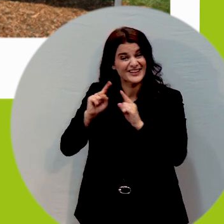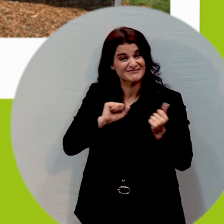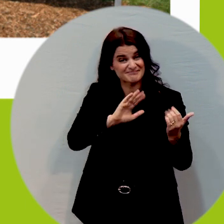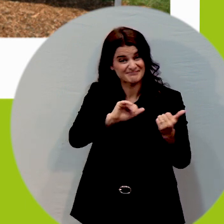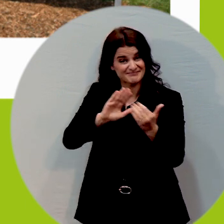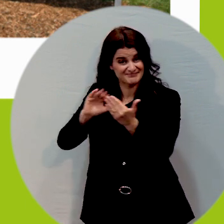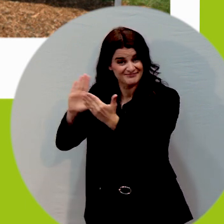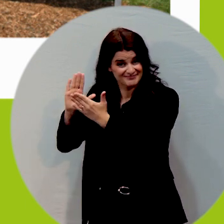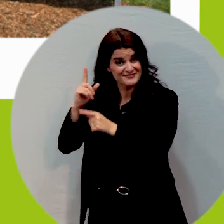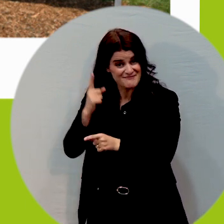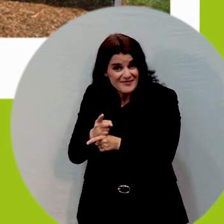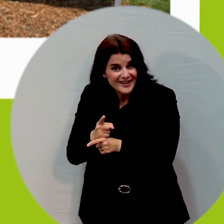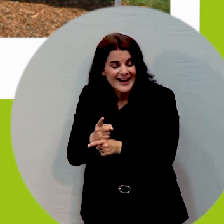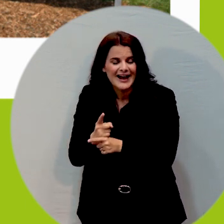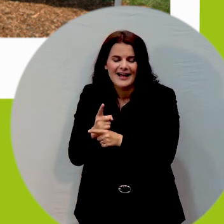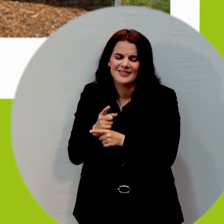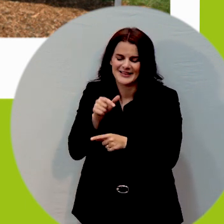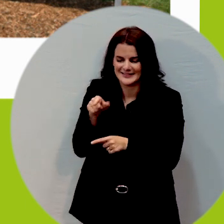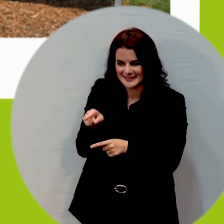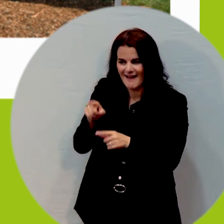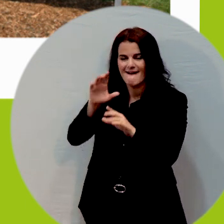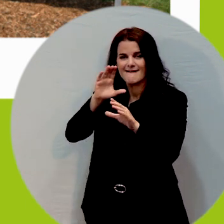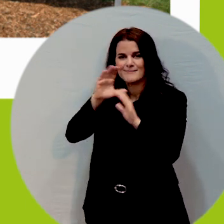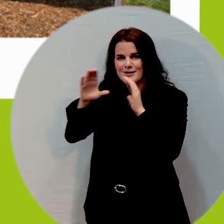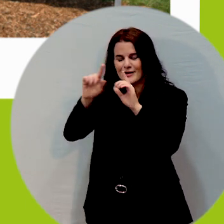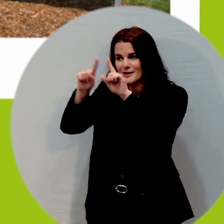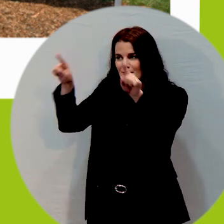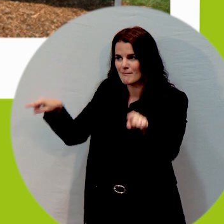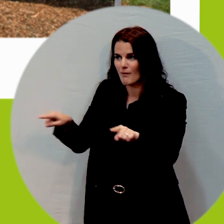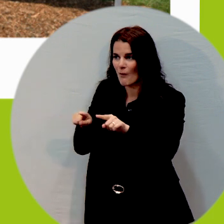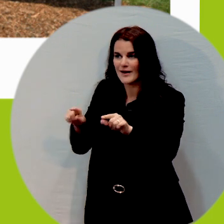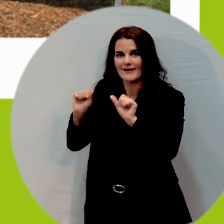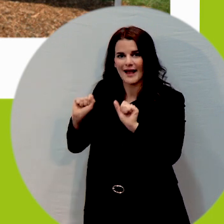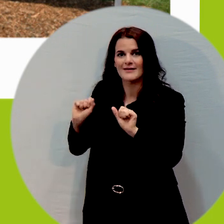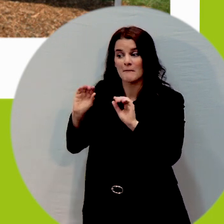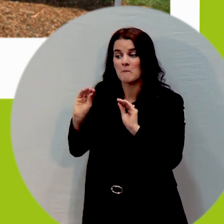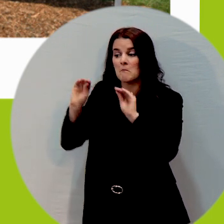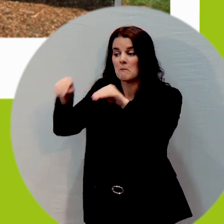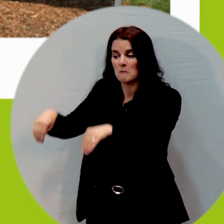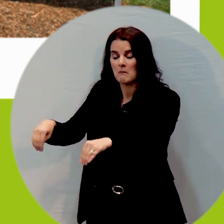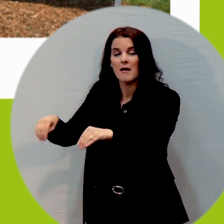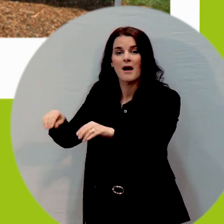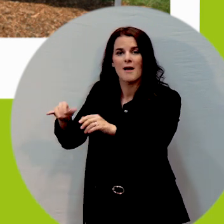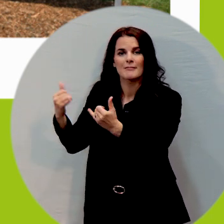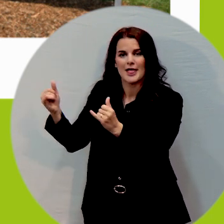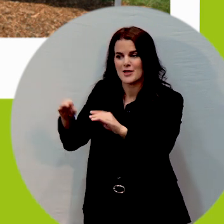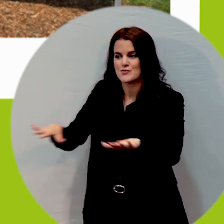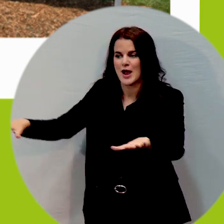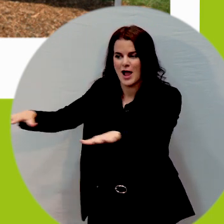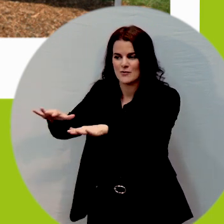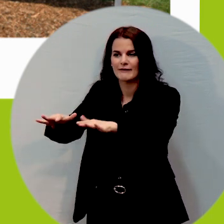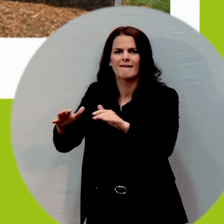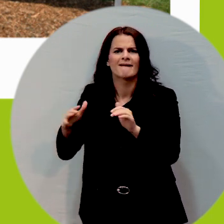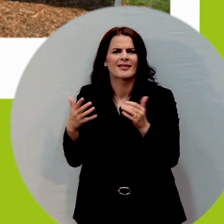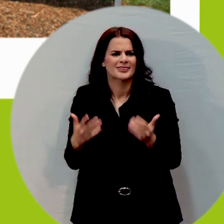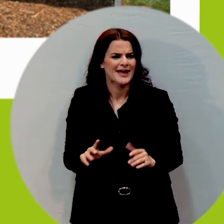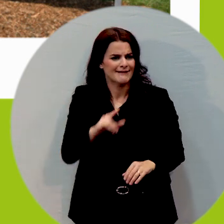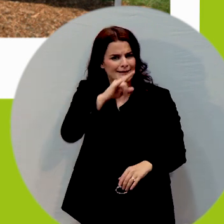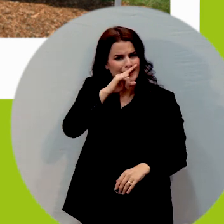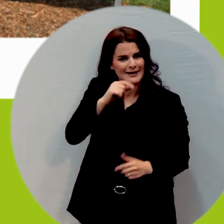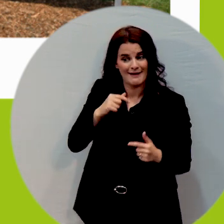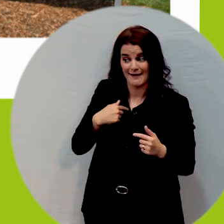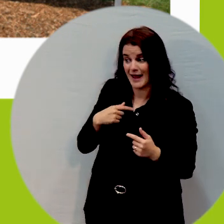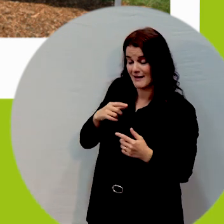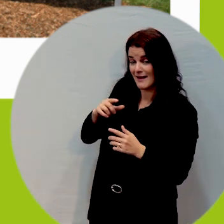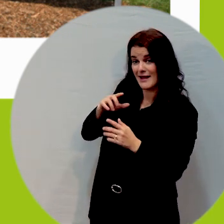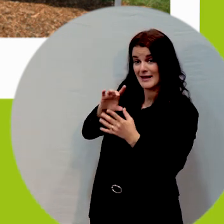installed on playgrounds and they can just give kids an opportunity to connect with each other even if they don't use